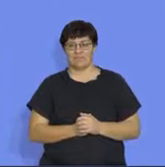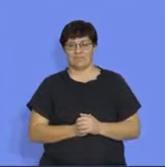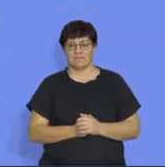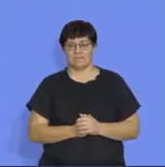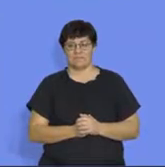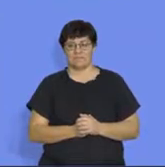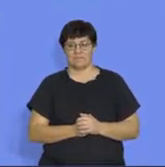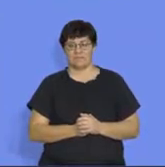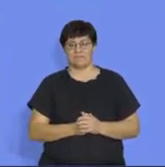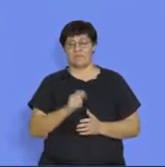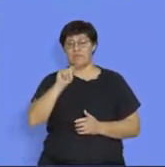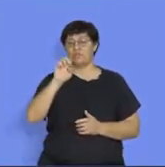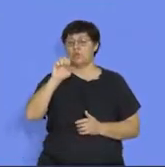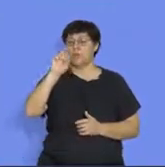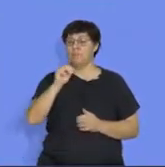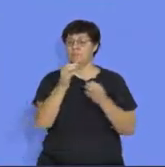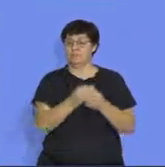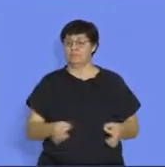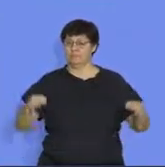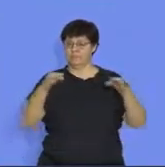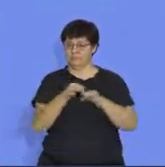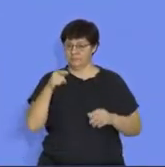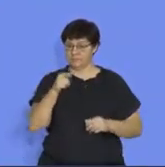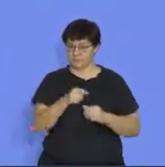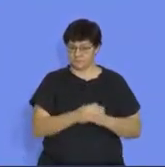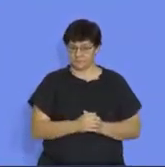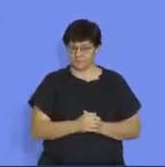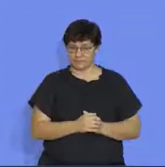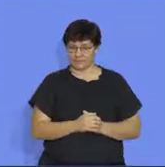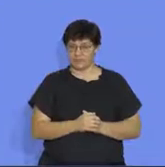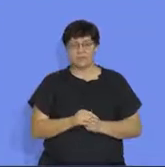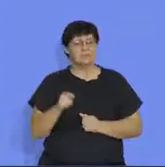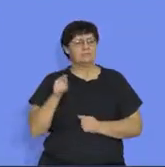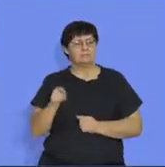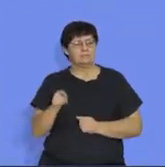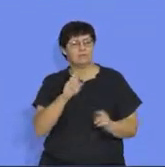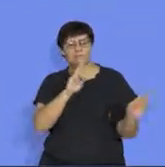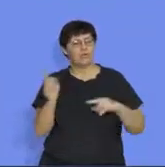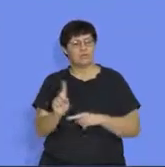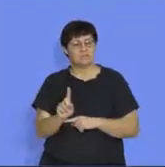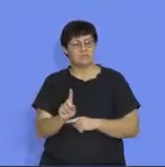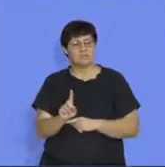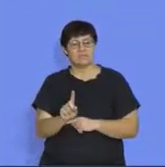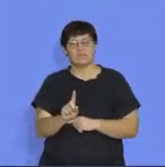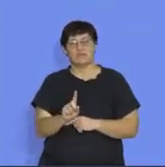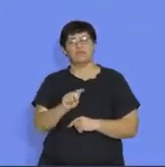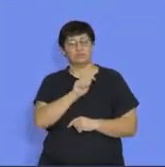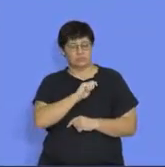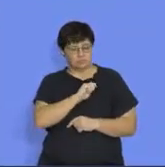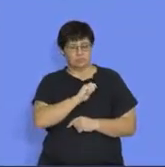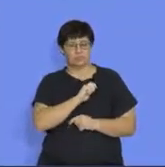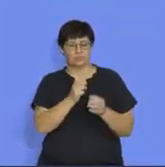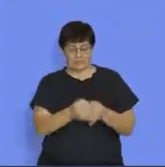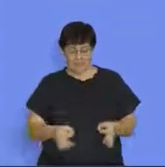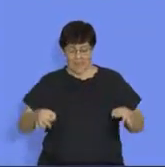So, the next one is term value. And that refers to the actual value